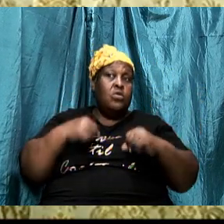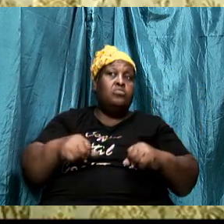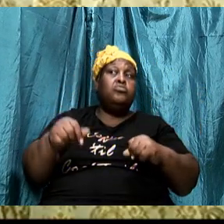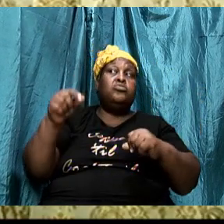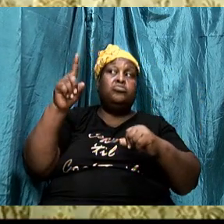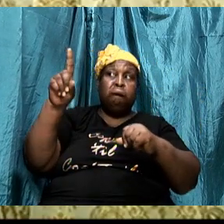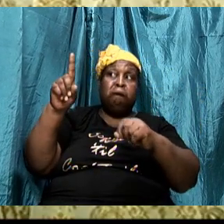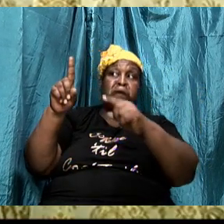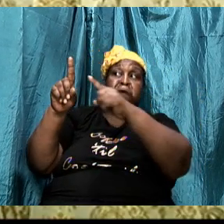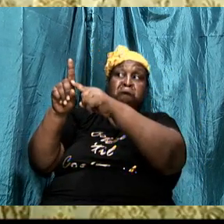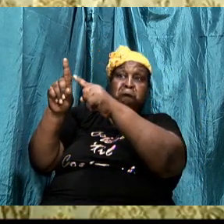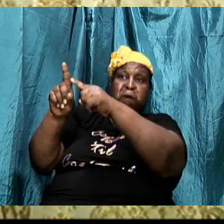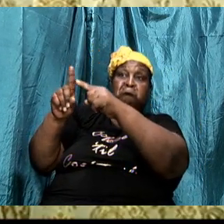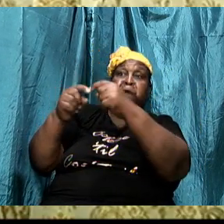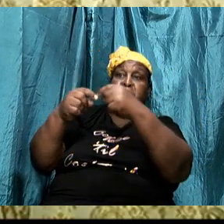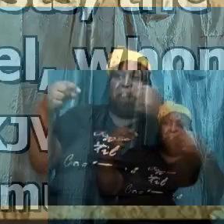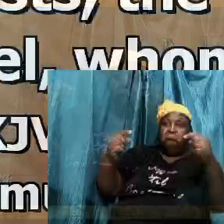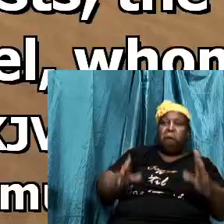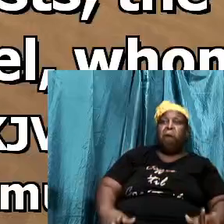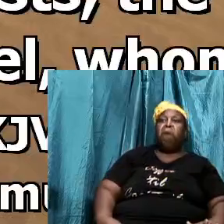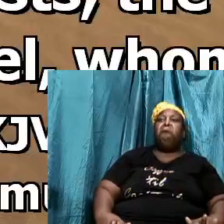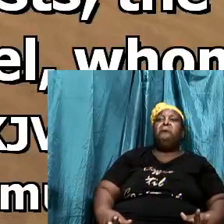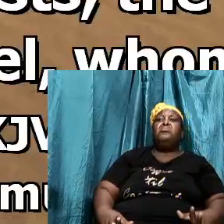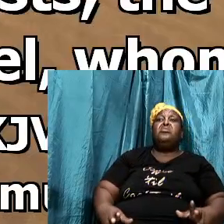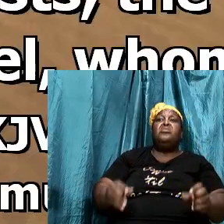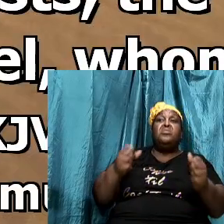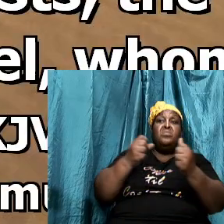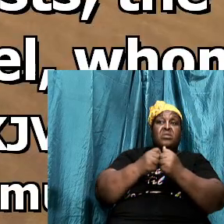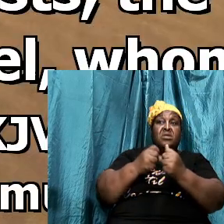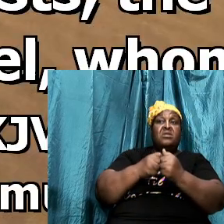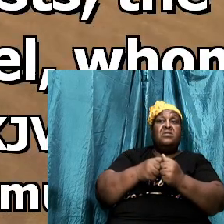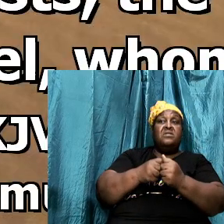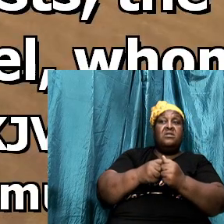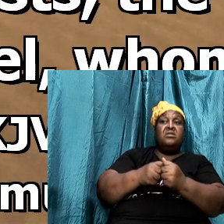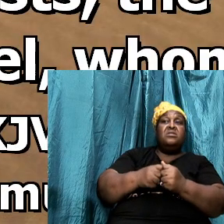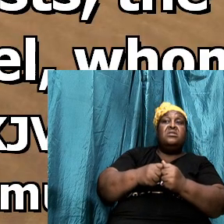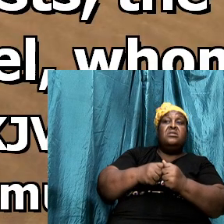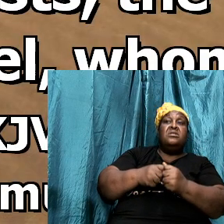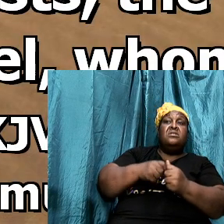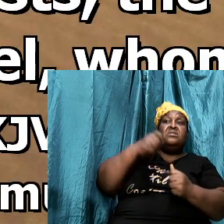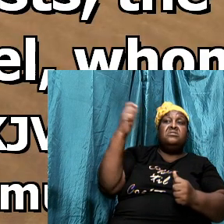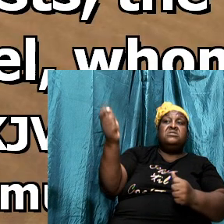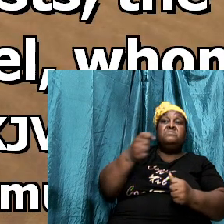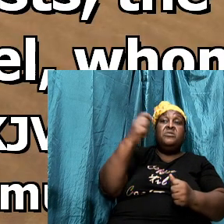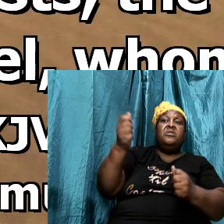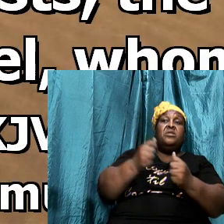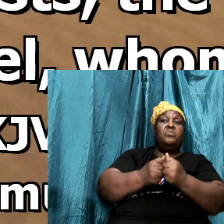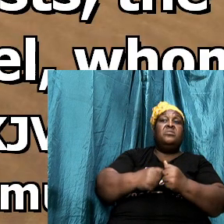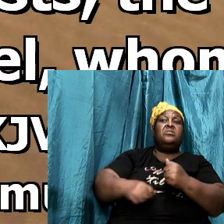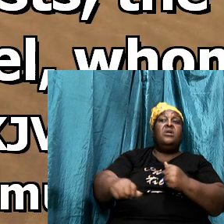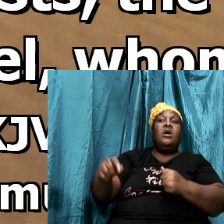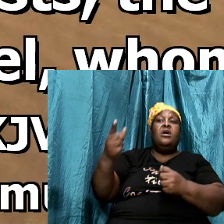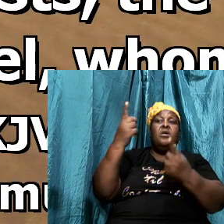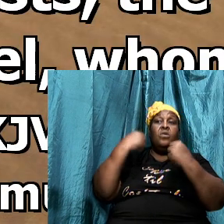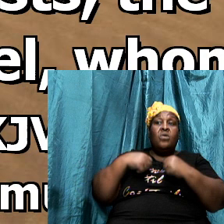armies, of Israel, whom thou hast defied. This day